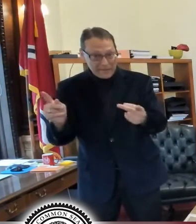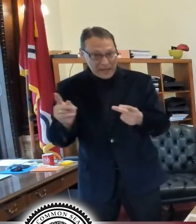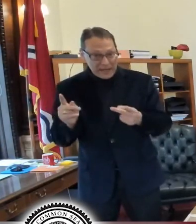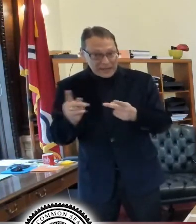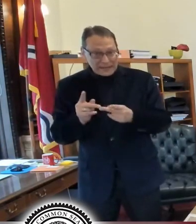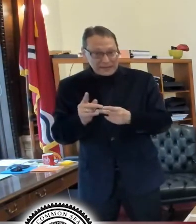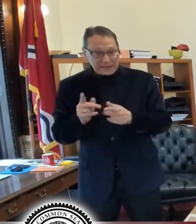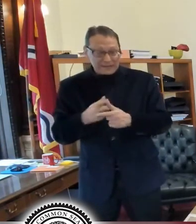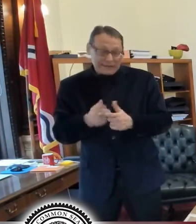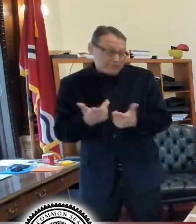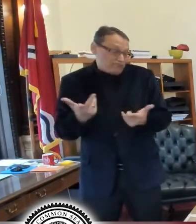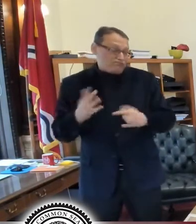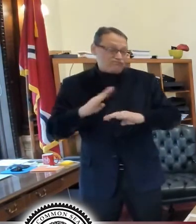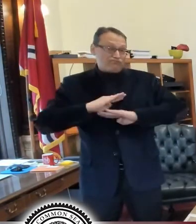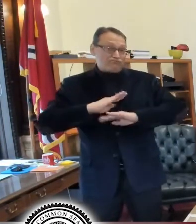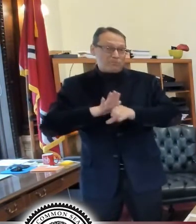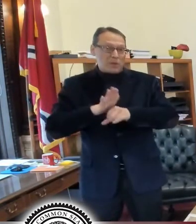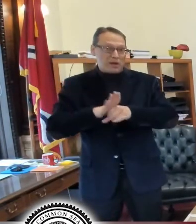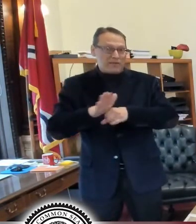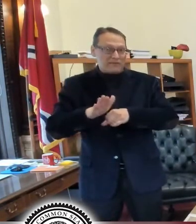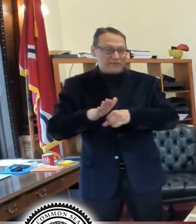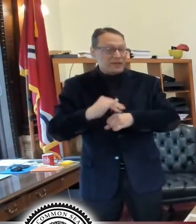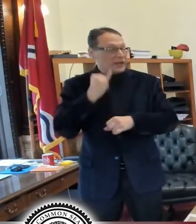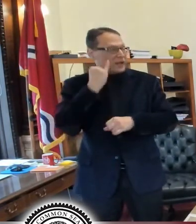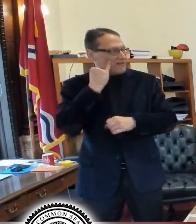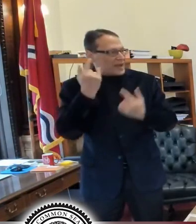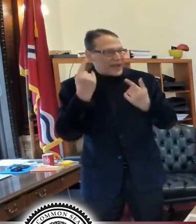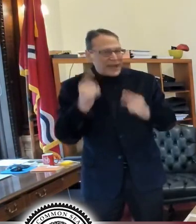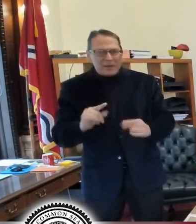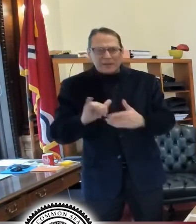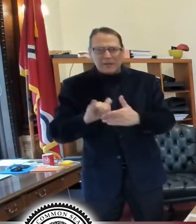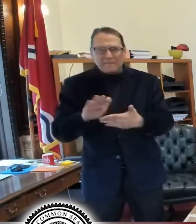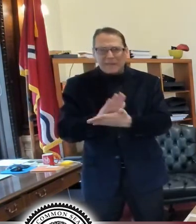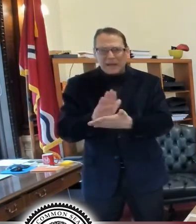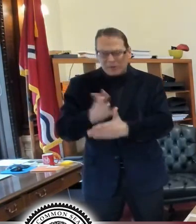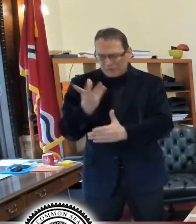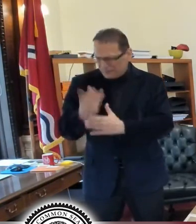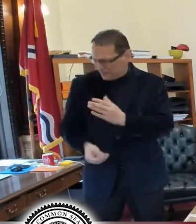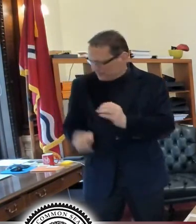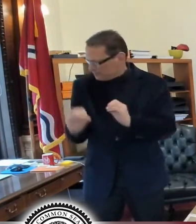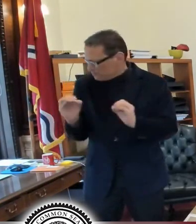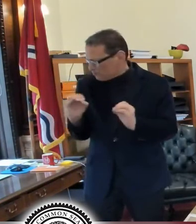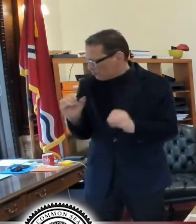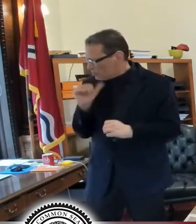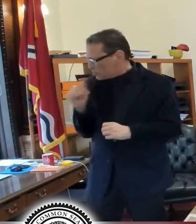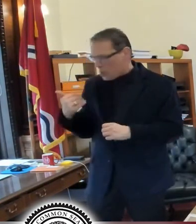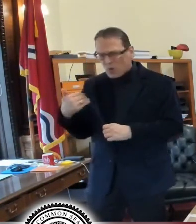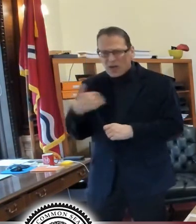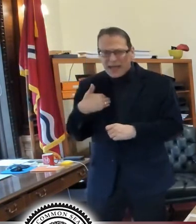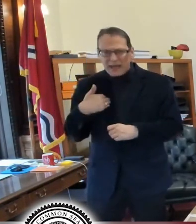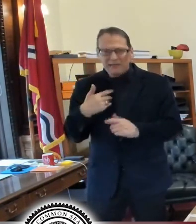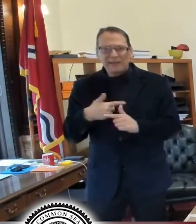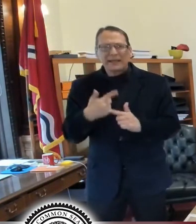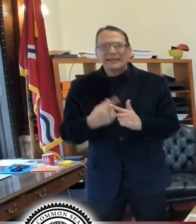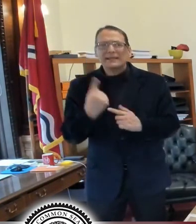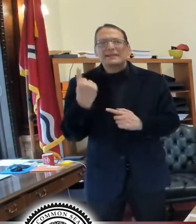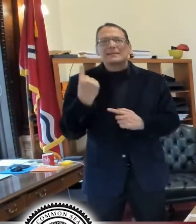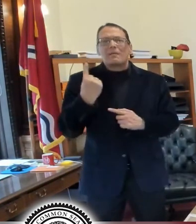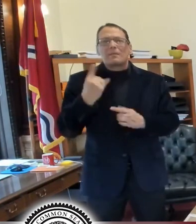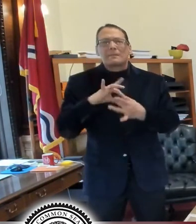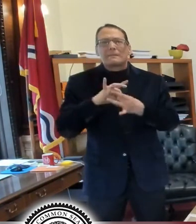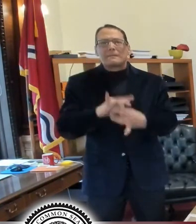really all you need. If you don't have that for some reason, then you got to bring something else with your address on it. Um,